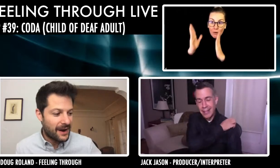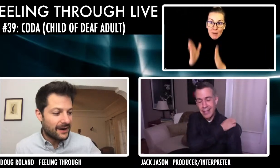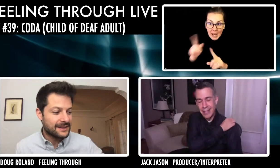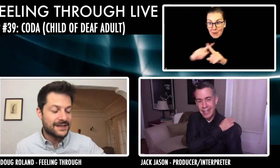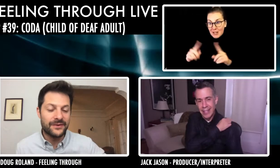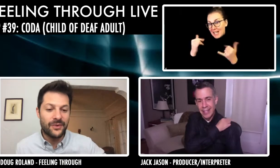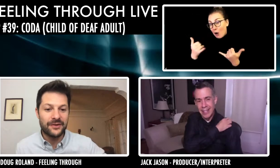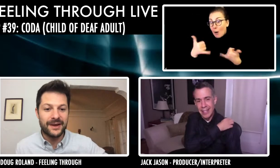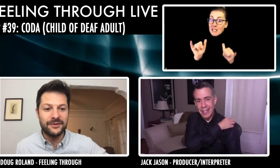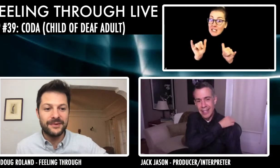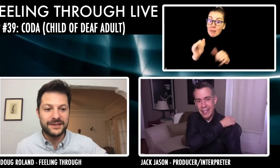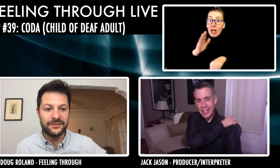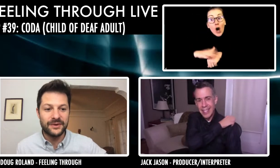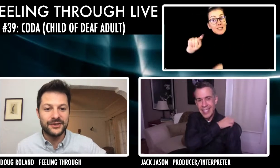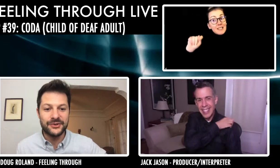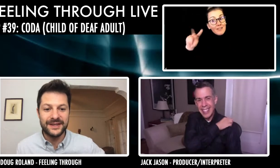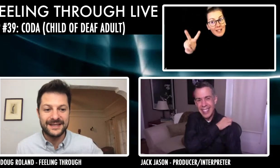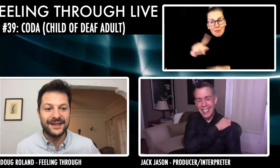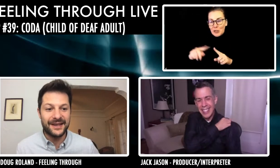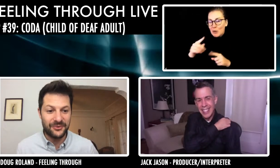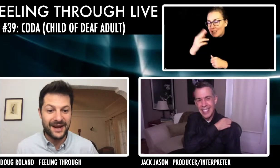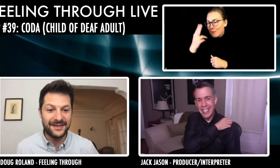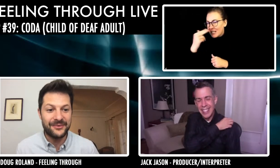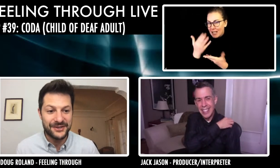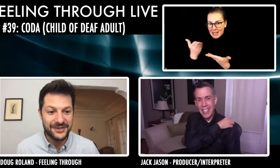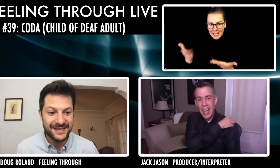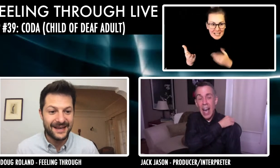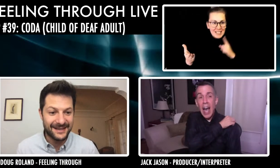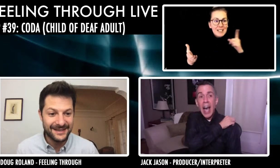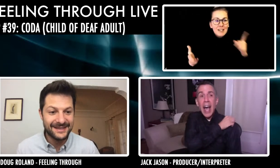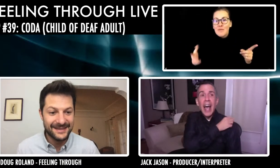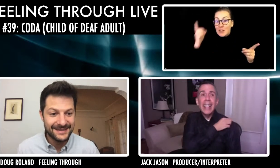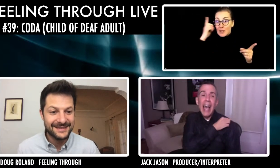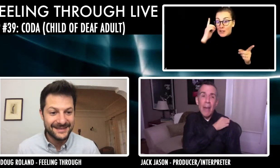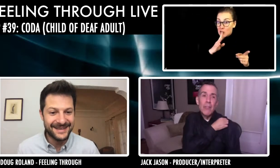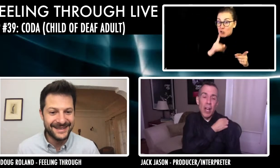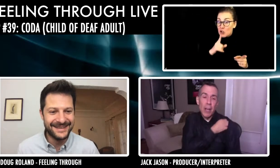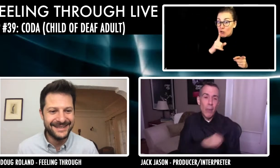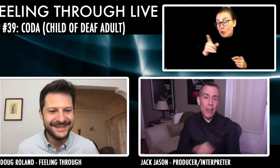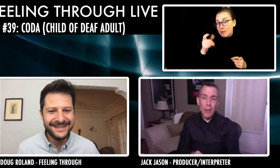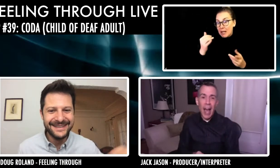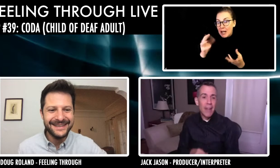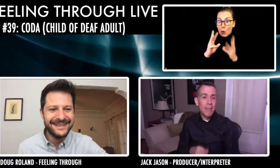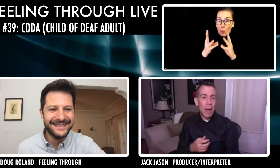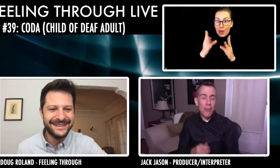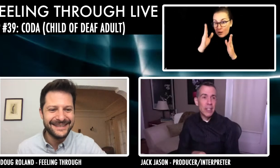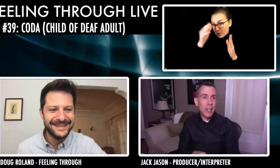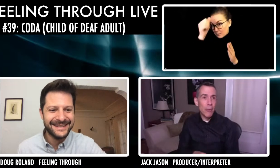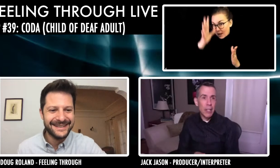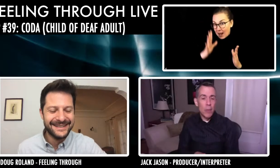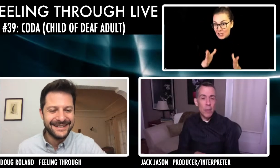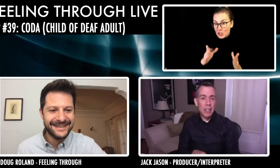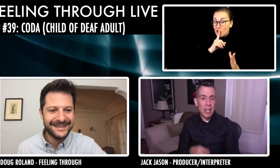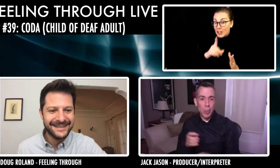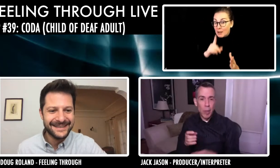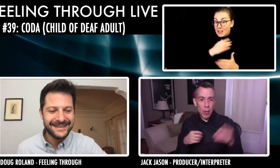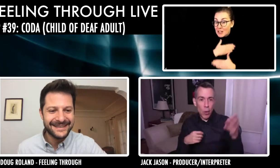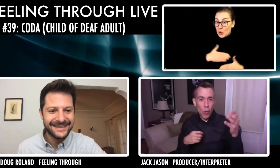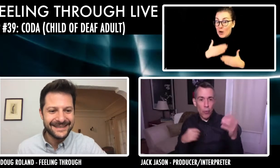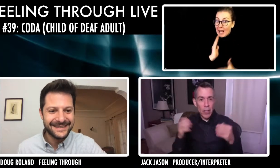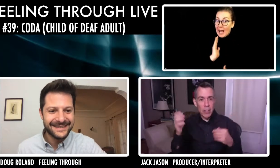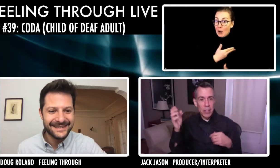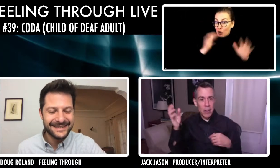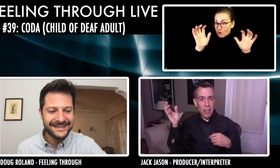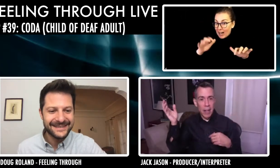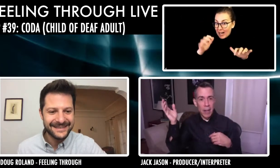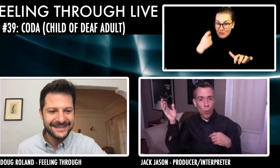aspiring TV weatherman, you must've really enjoyed this LA rain that we just had. Yeah. I'm talking about weather, but I, my friends get really annoyed because I explain about